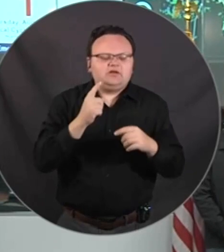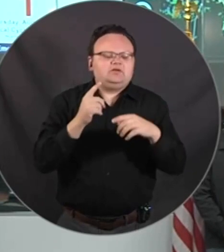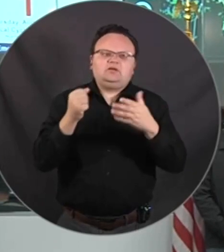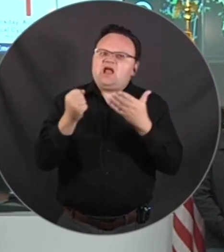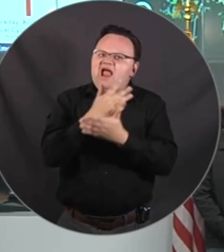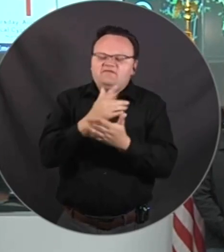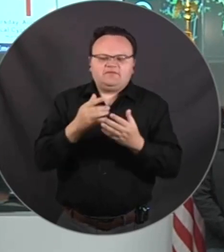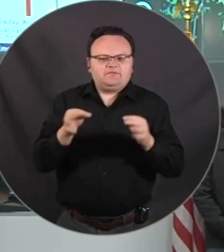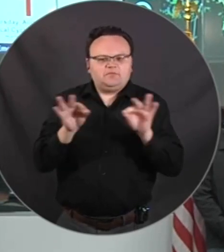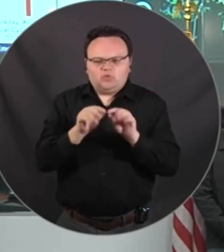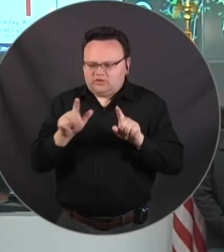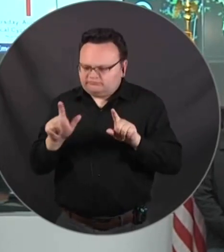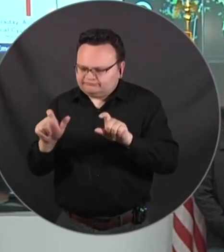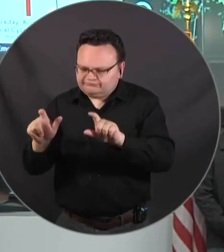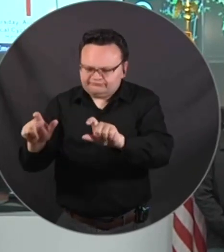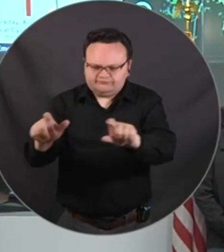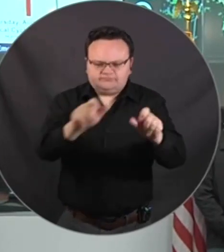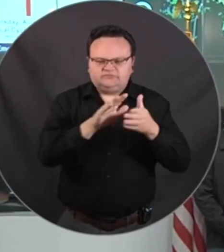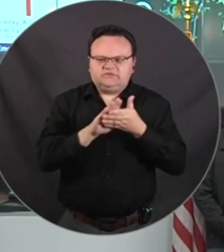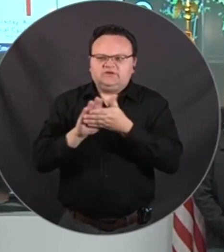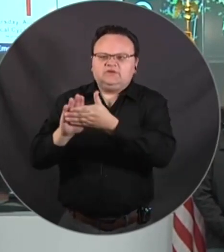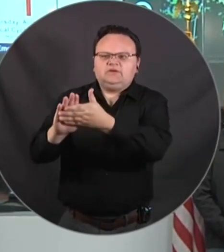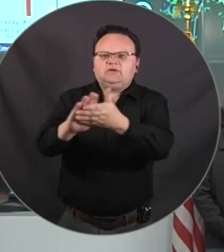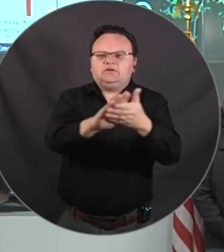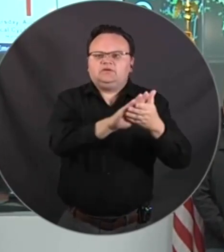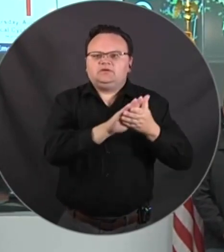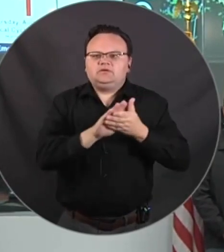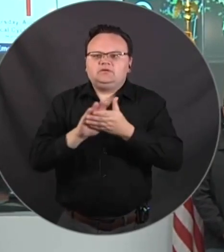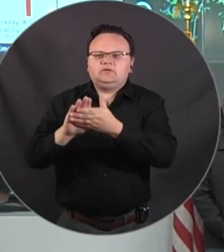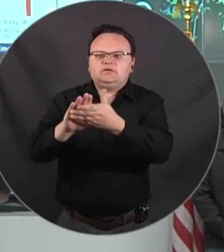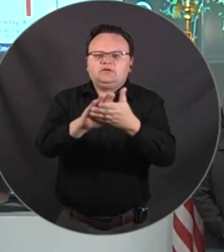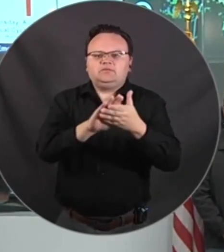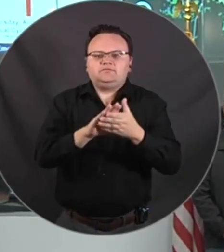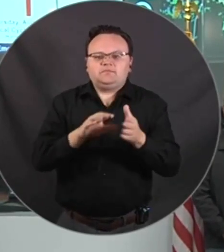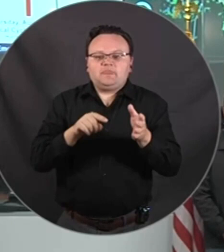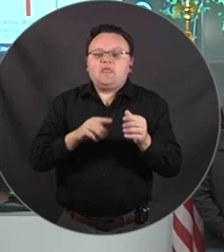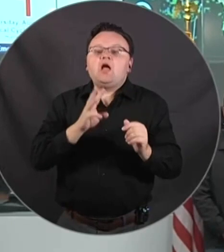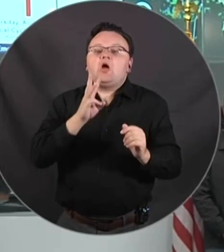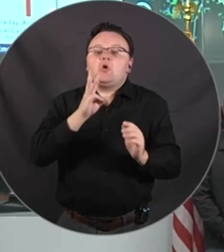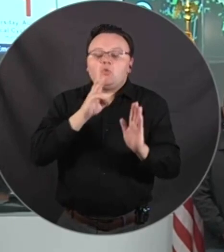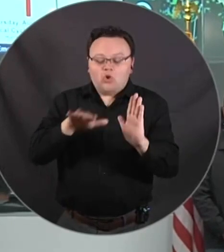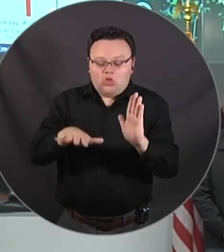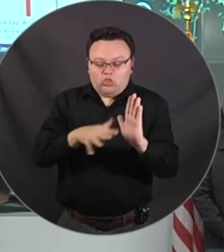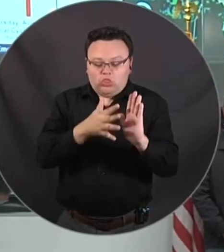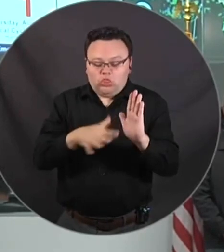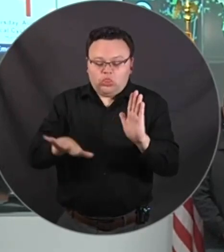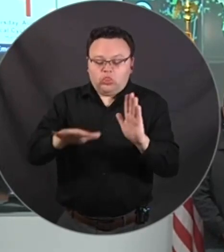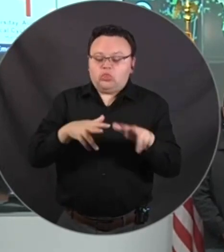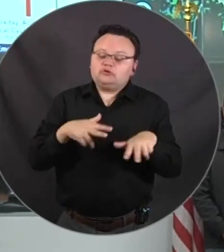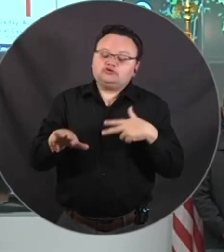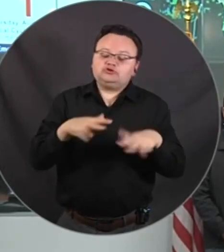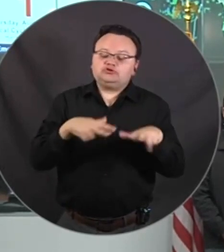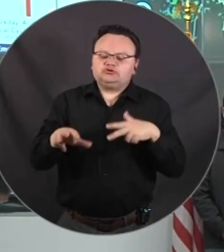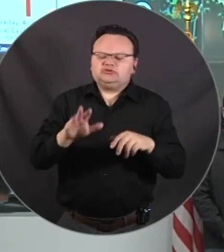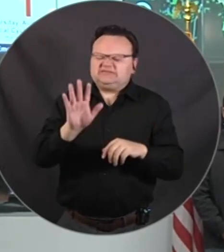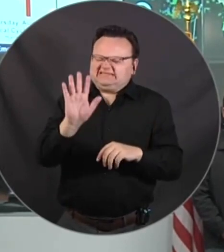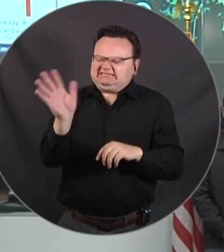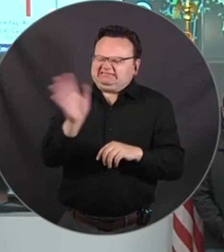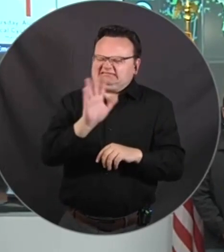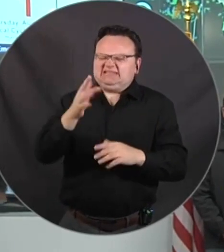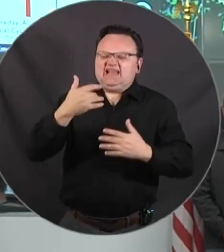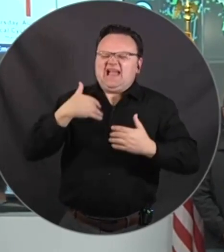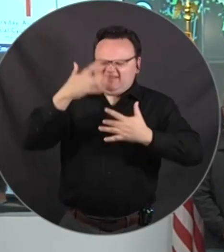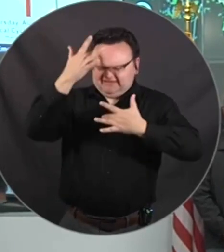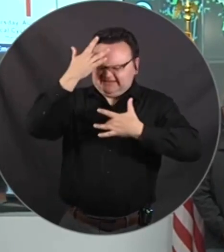Dr. Ken Shepke. You know, you don't want to be walking around in brackish water. There are, you know, diseases and whatnot that can be in that particular water.